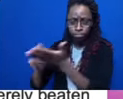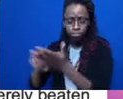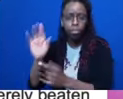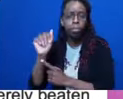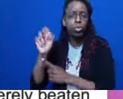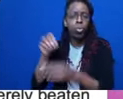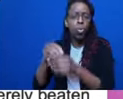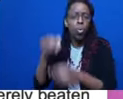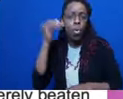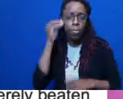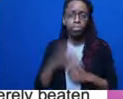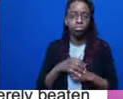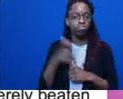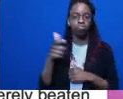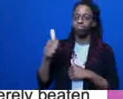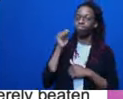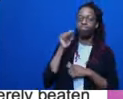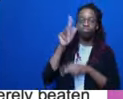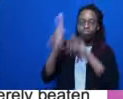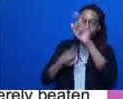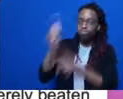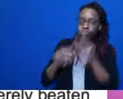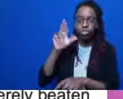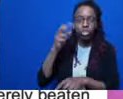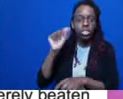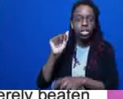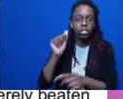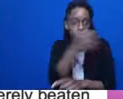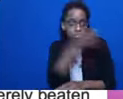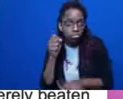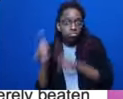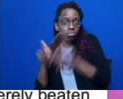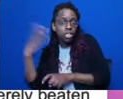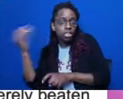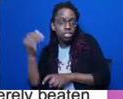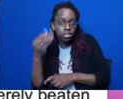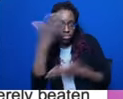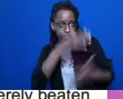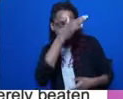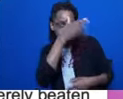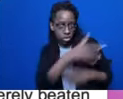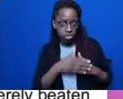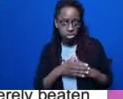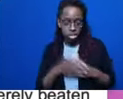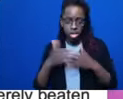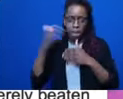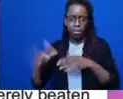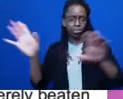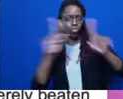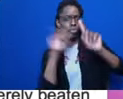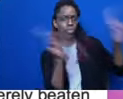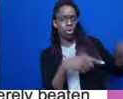Neighbors reported that Brisha's father routinely brandished his gun to the family and to the neighbors.